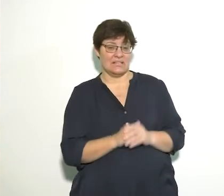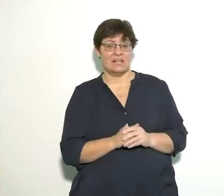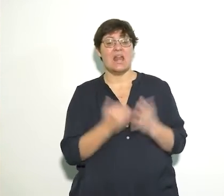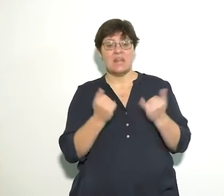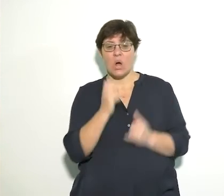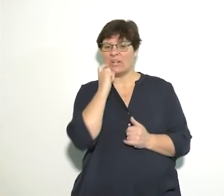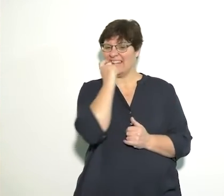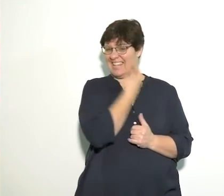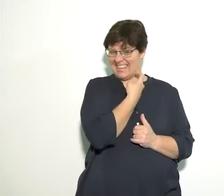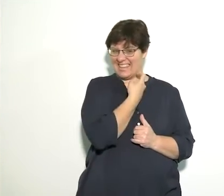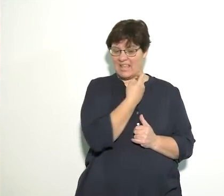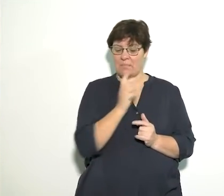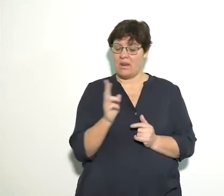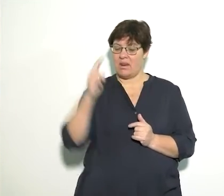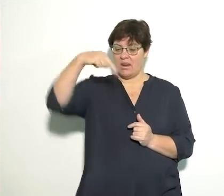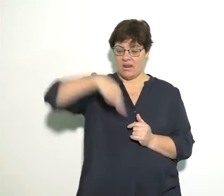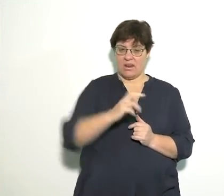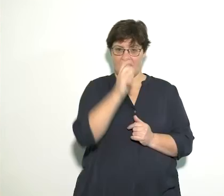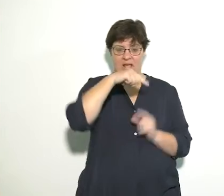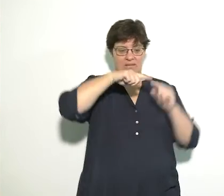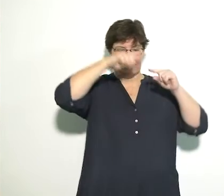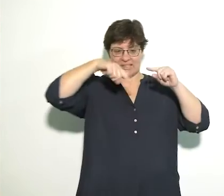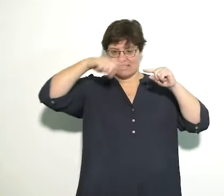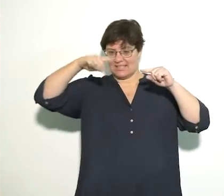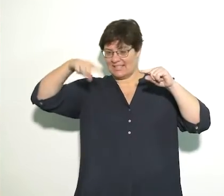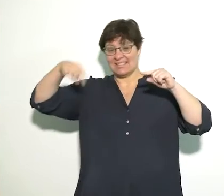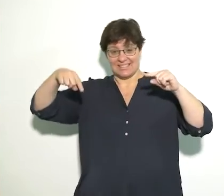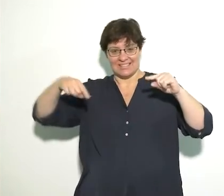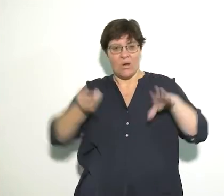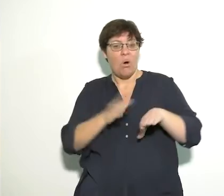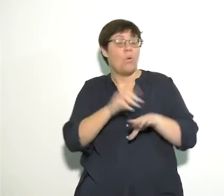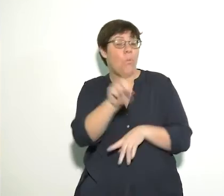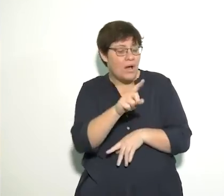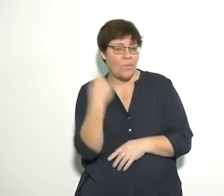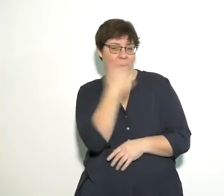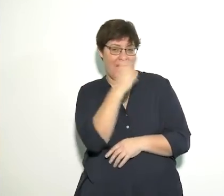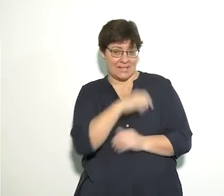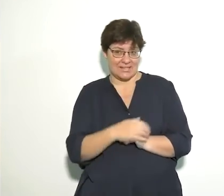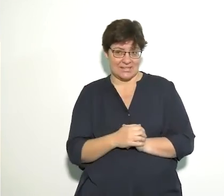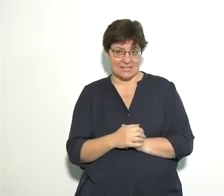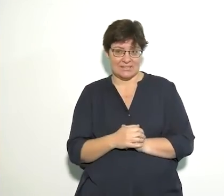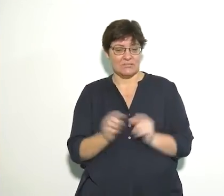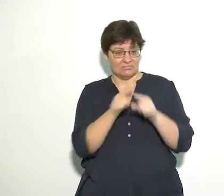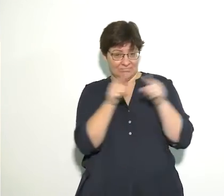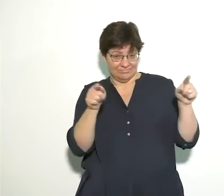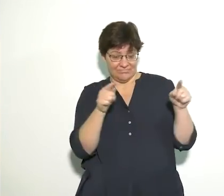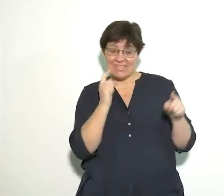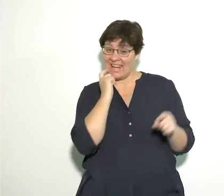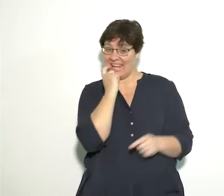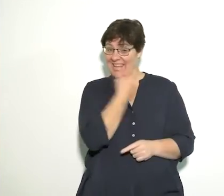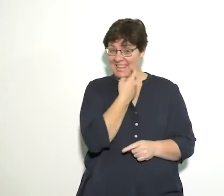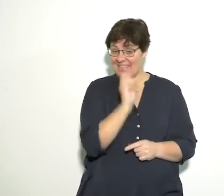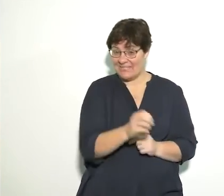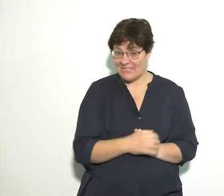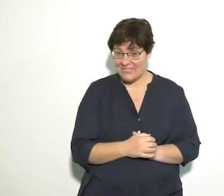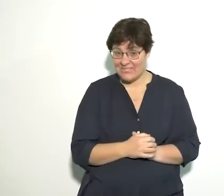make some teeth by cutting a zigzag line on your white page. This is how the zigzag teeth are